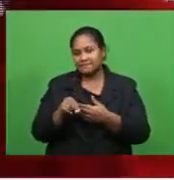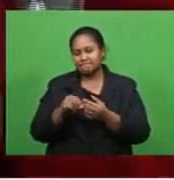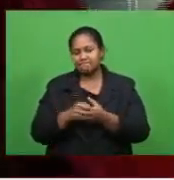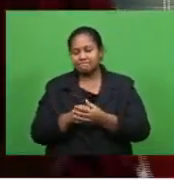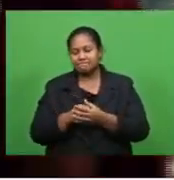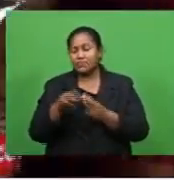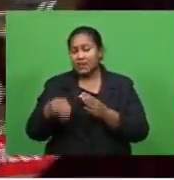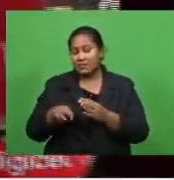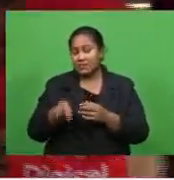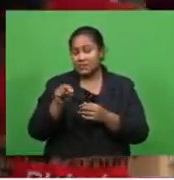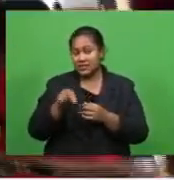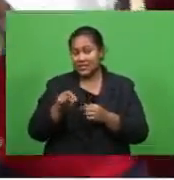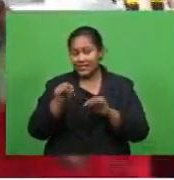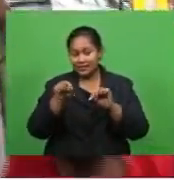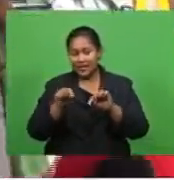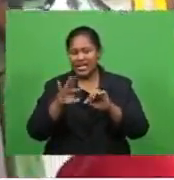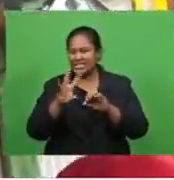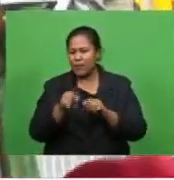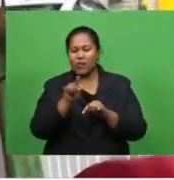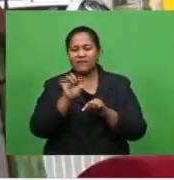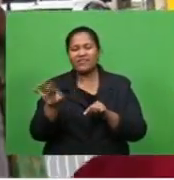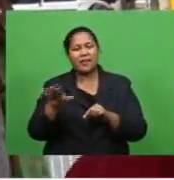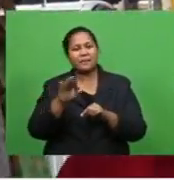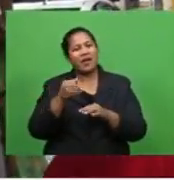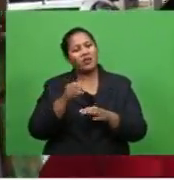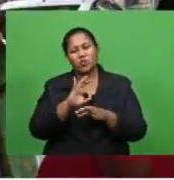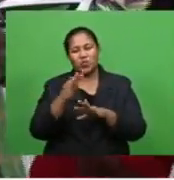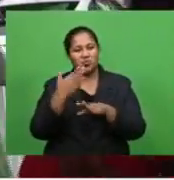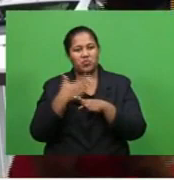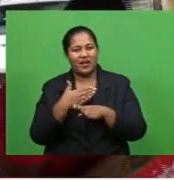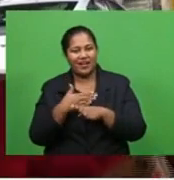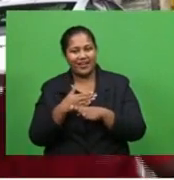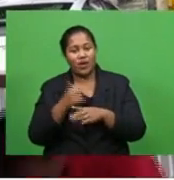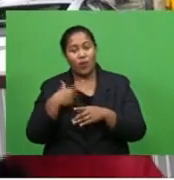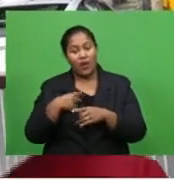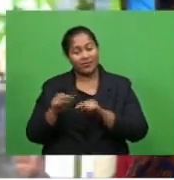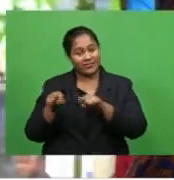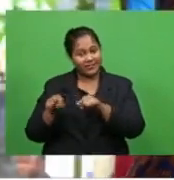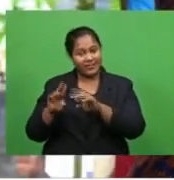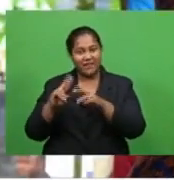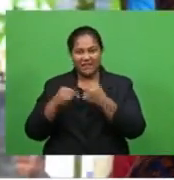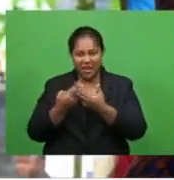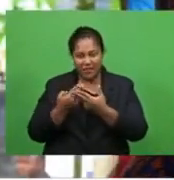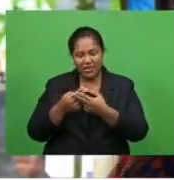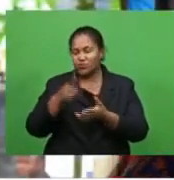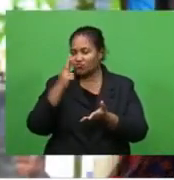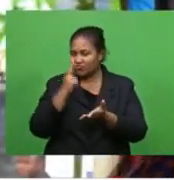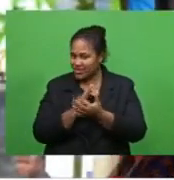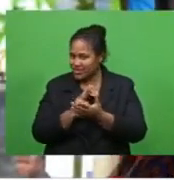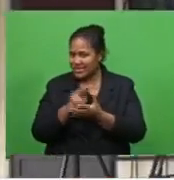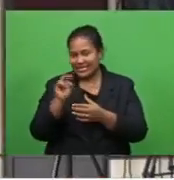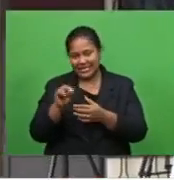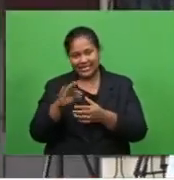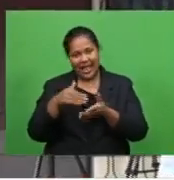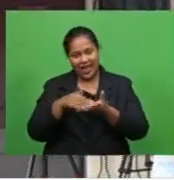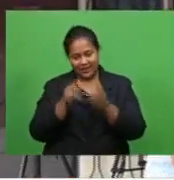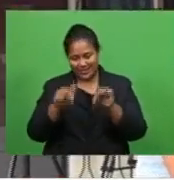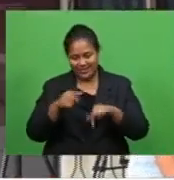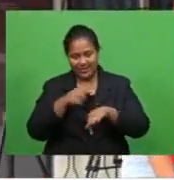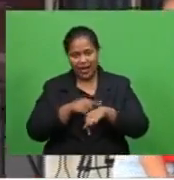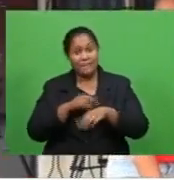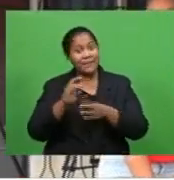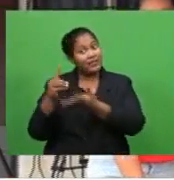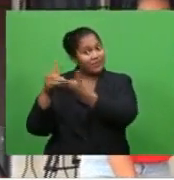need are either some of them are unemployed or some of them are staying with the families that are facing unemployment during this pandemic. One of the donor